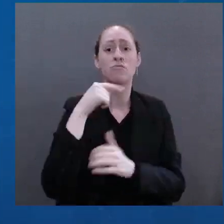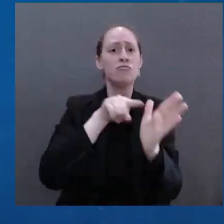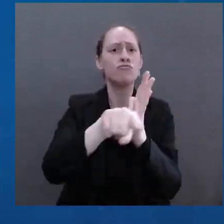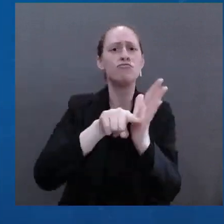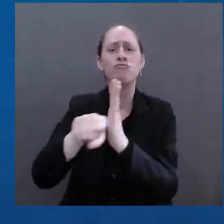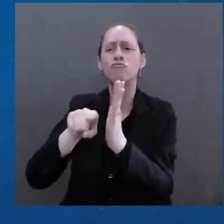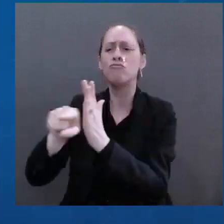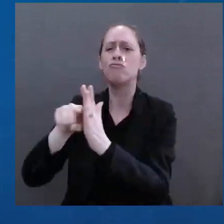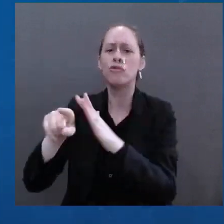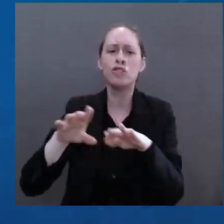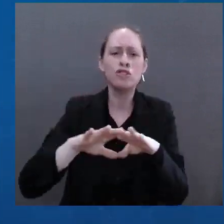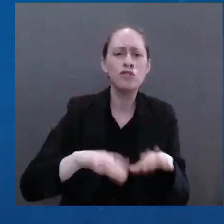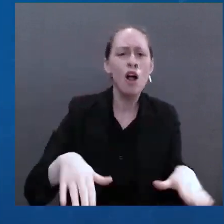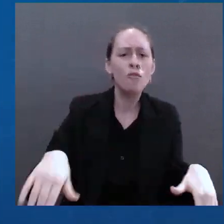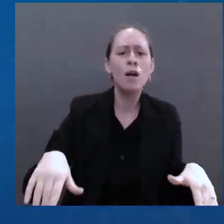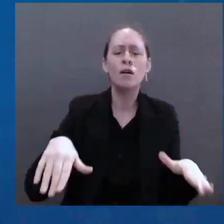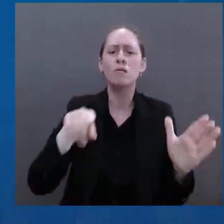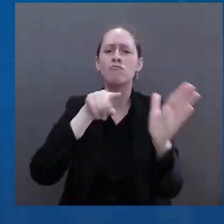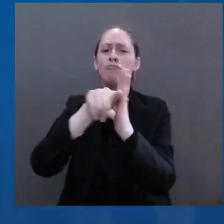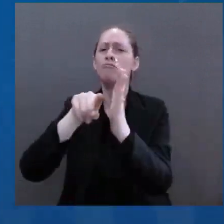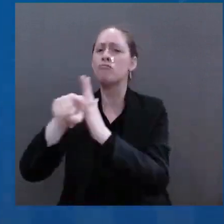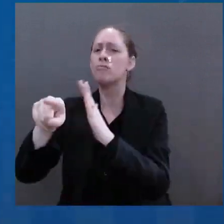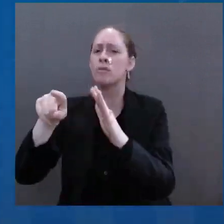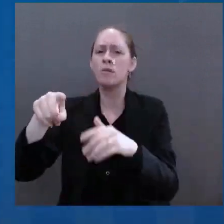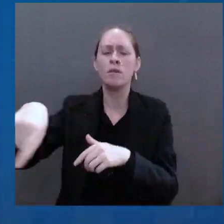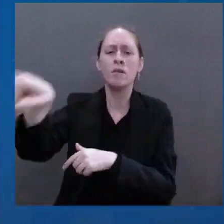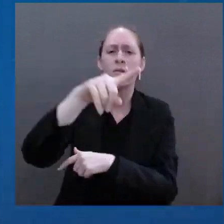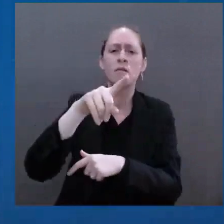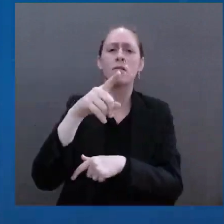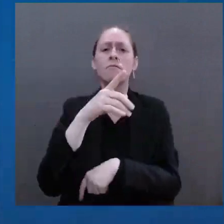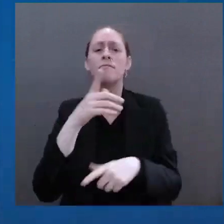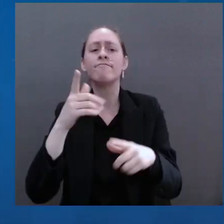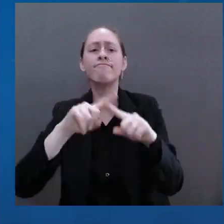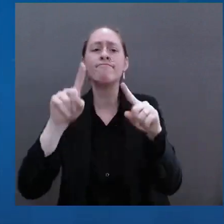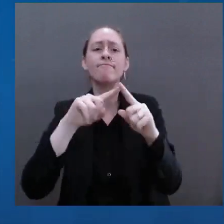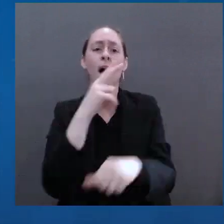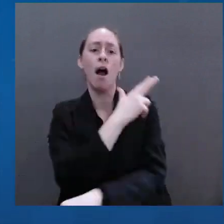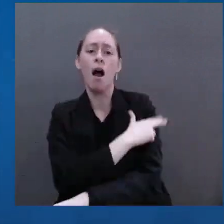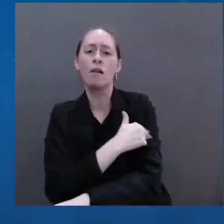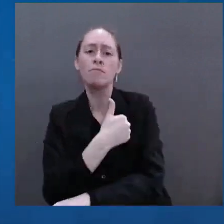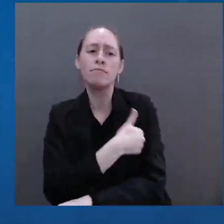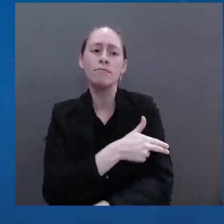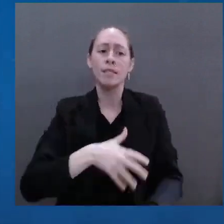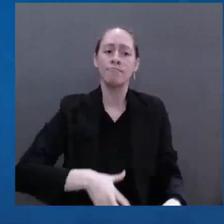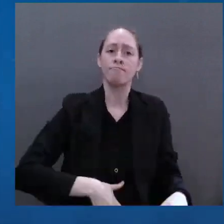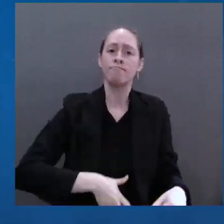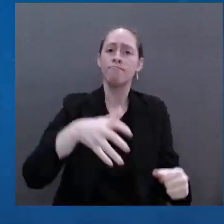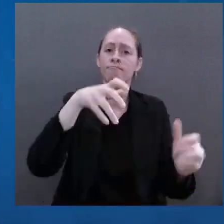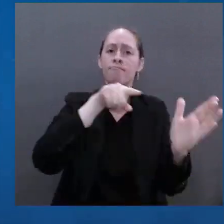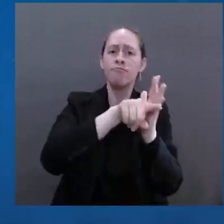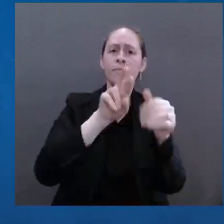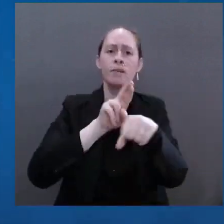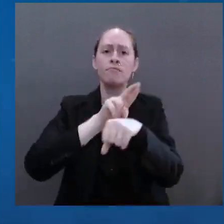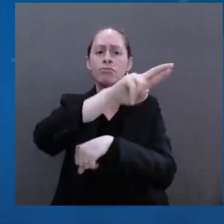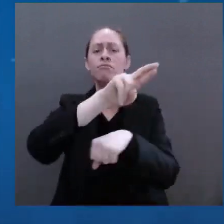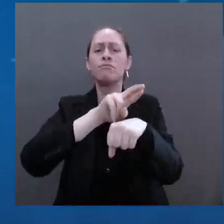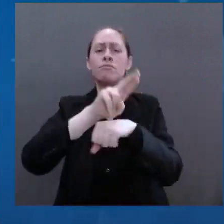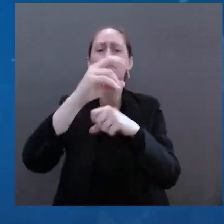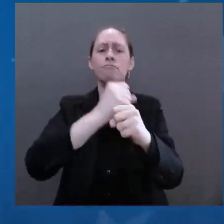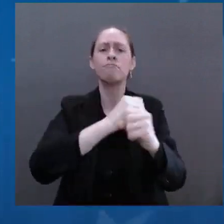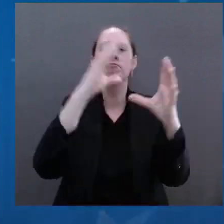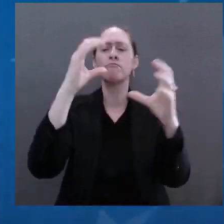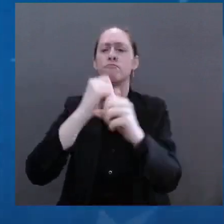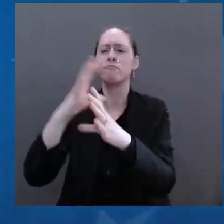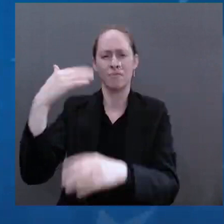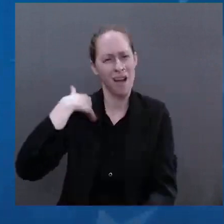pummeled with Russian missiles and bombs or cities being surrounded so that civilians cannot flee, supplies